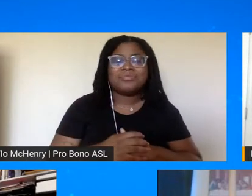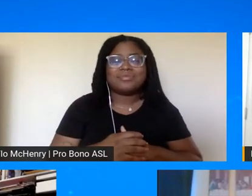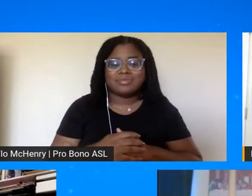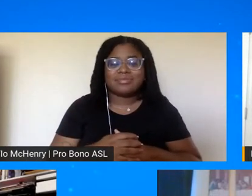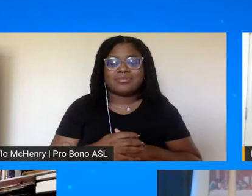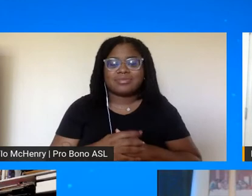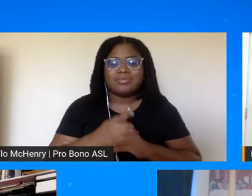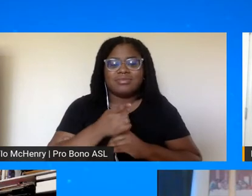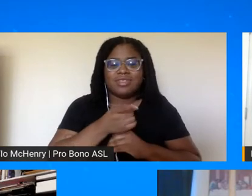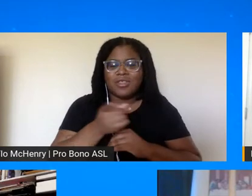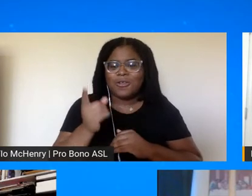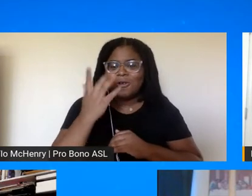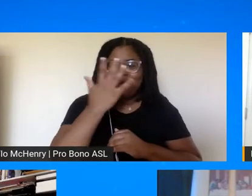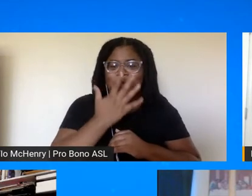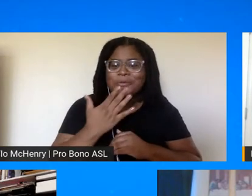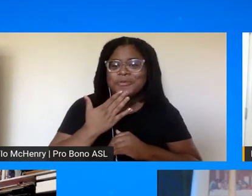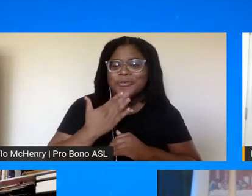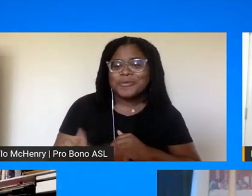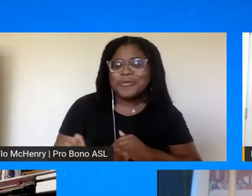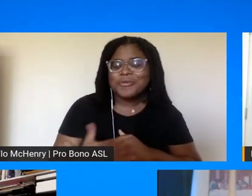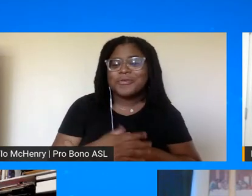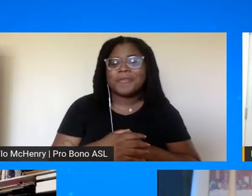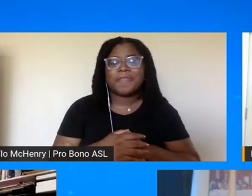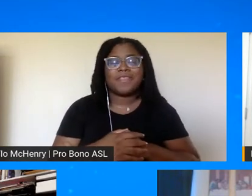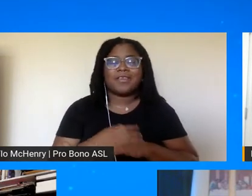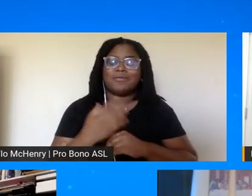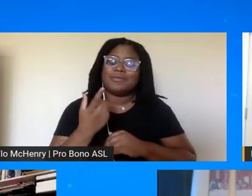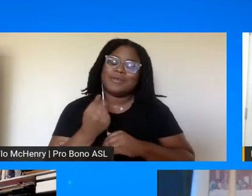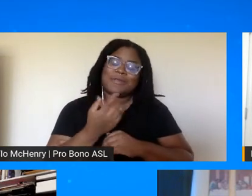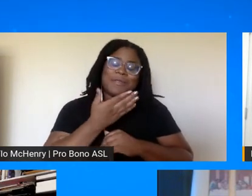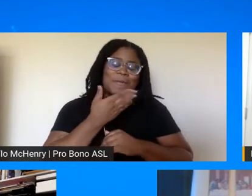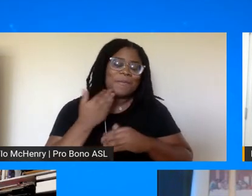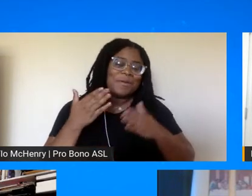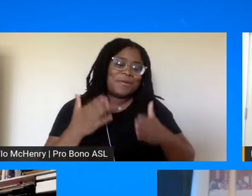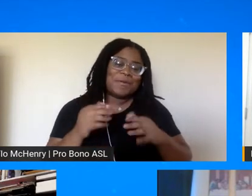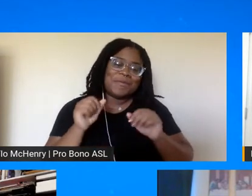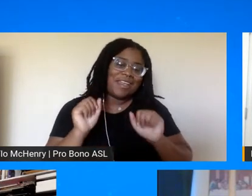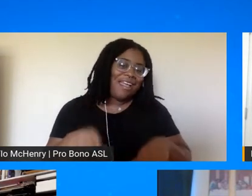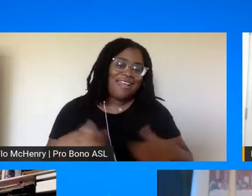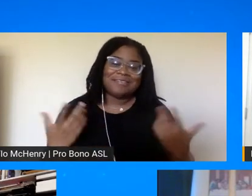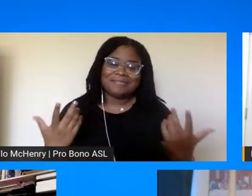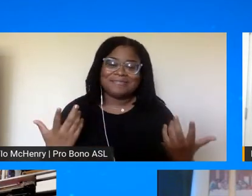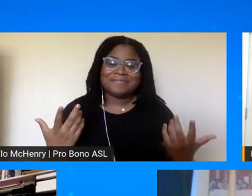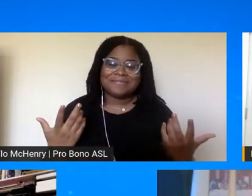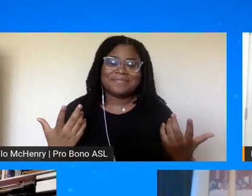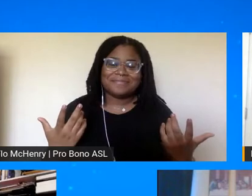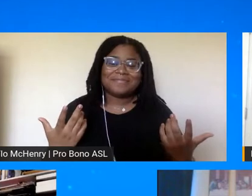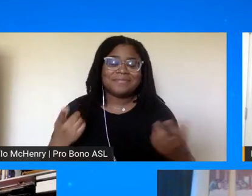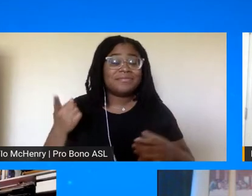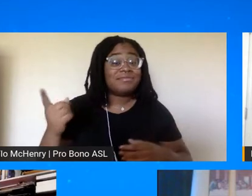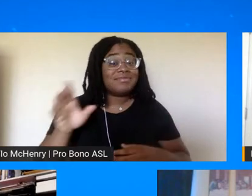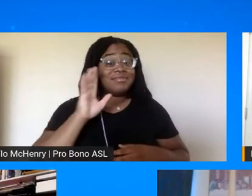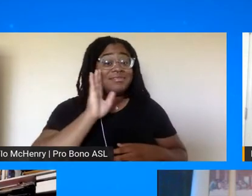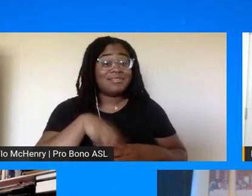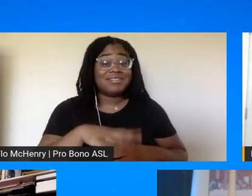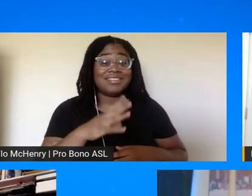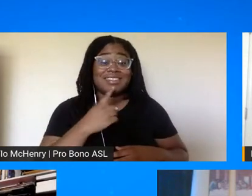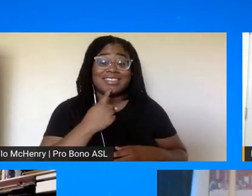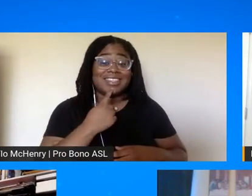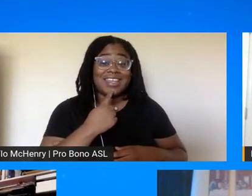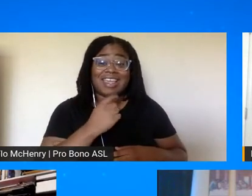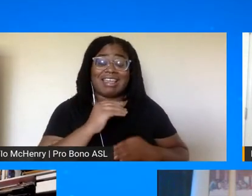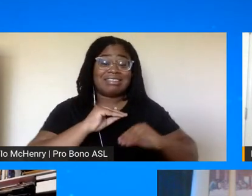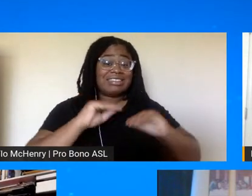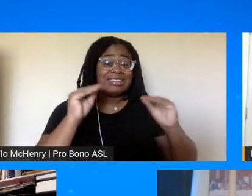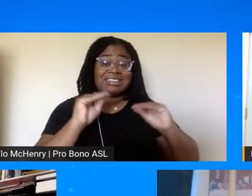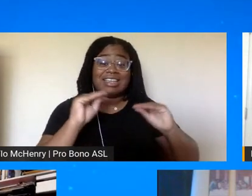you're all looking so well you know we do the best we can when we can you know you know i have to say this has nothing